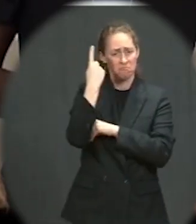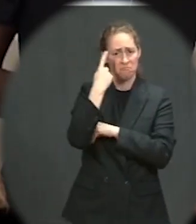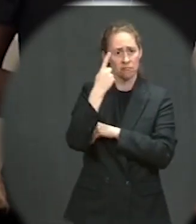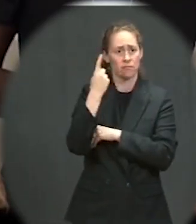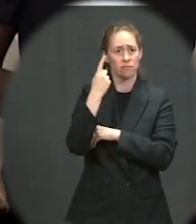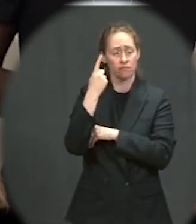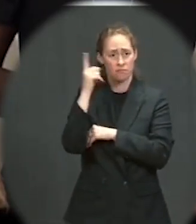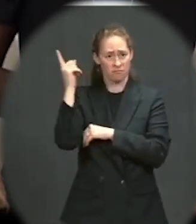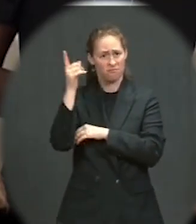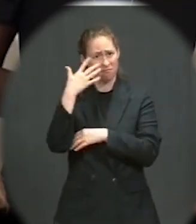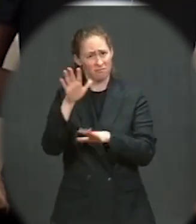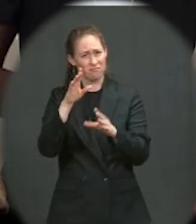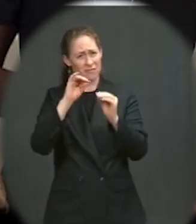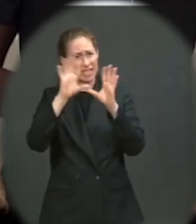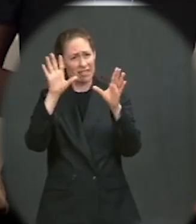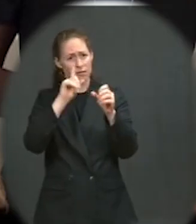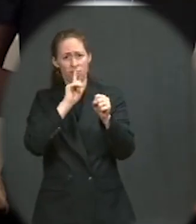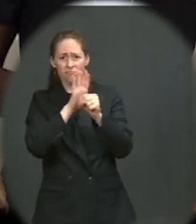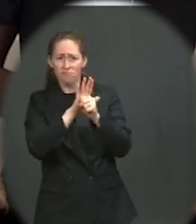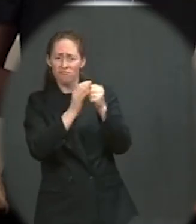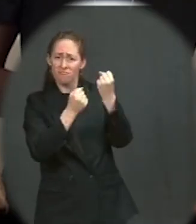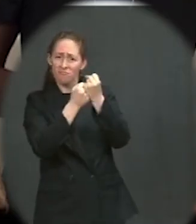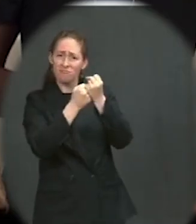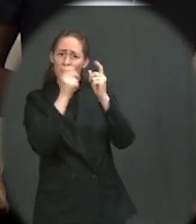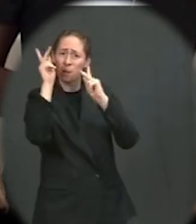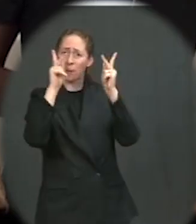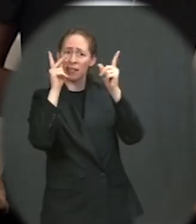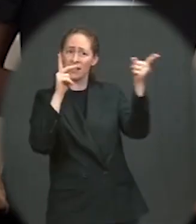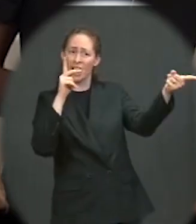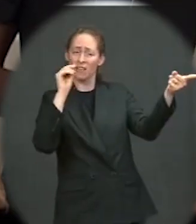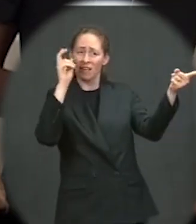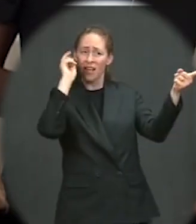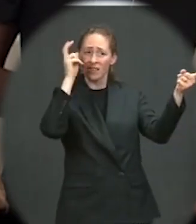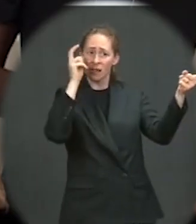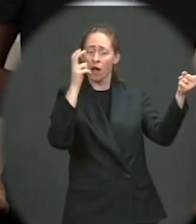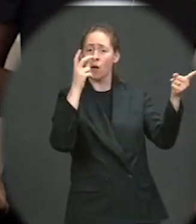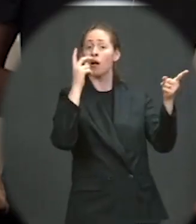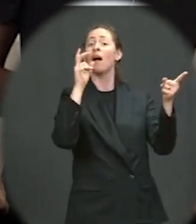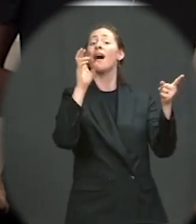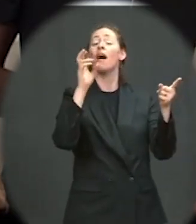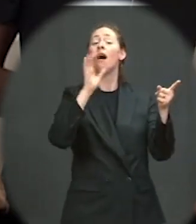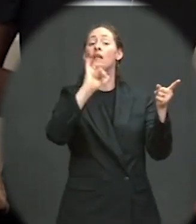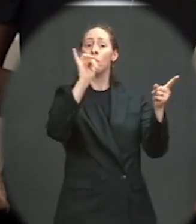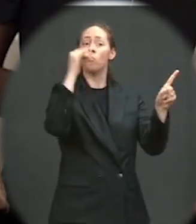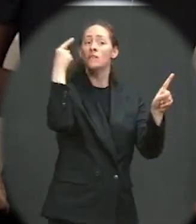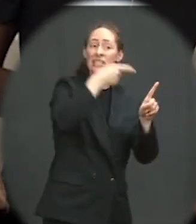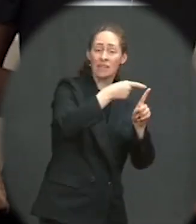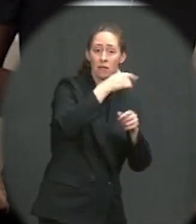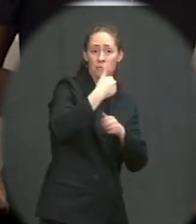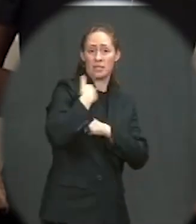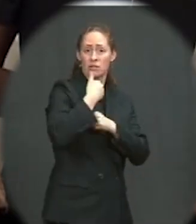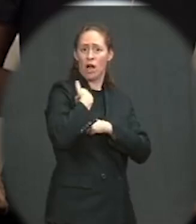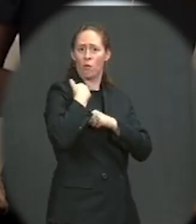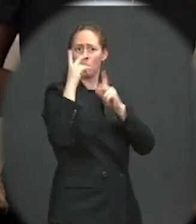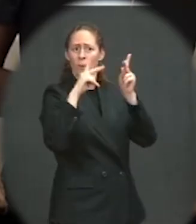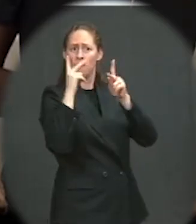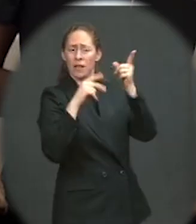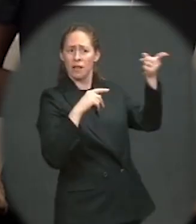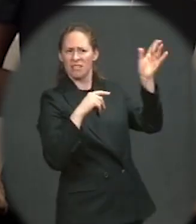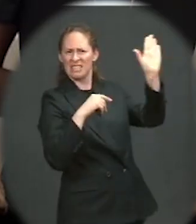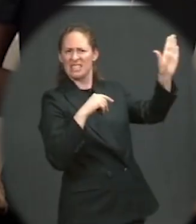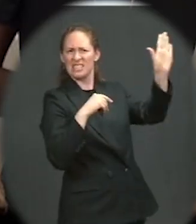for Afghan people, especially Afghan military, because Afghan people have high expectations from this trip?